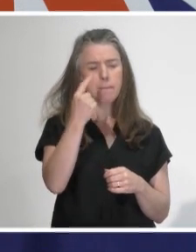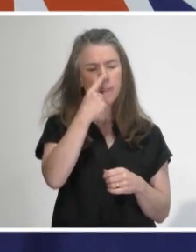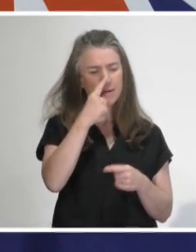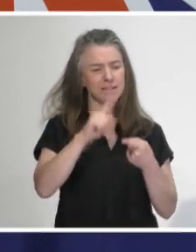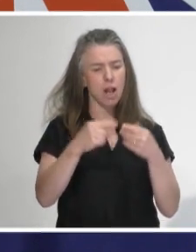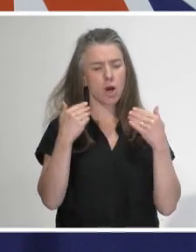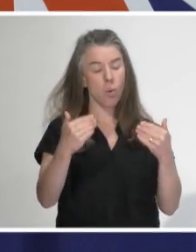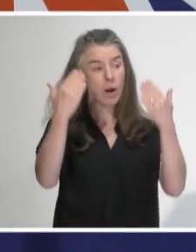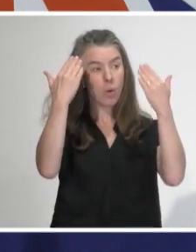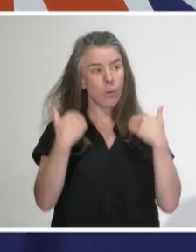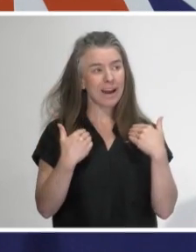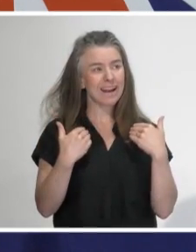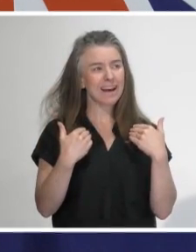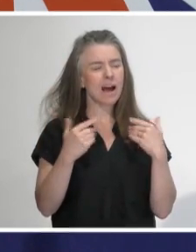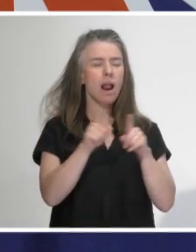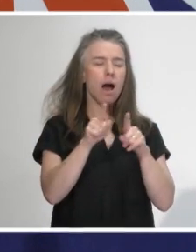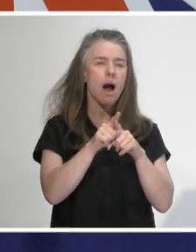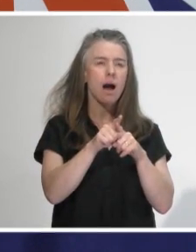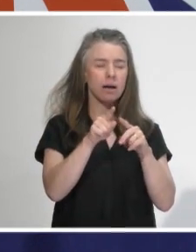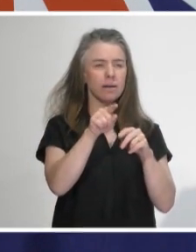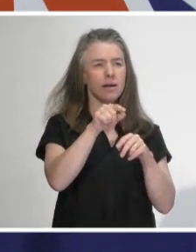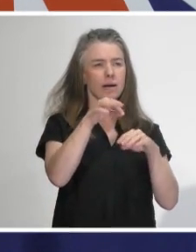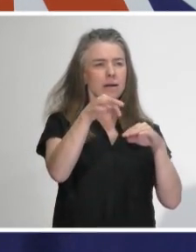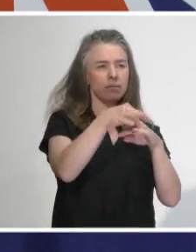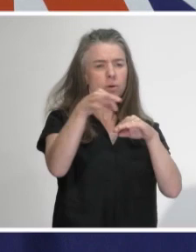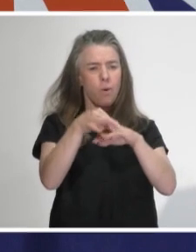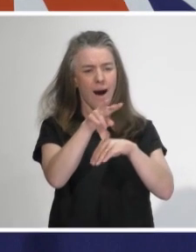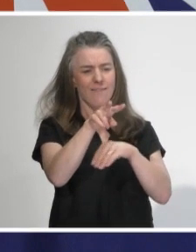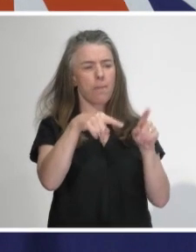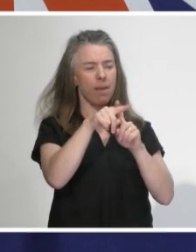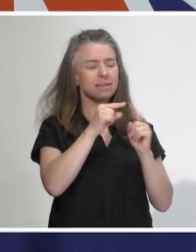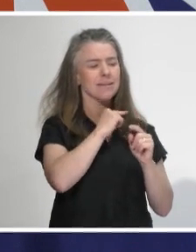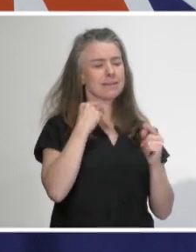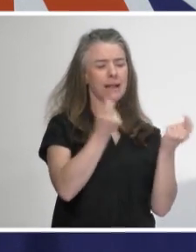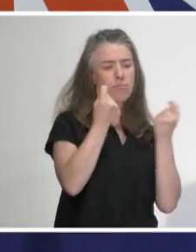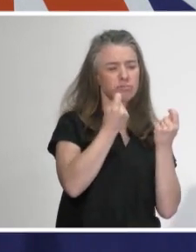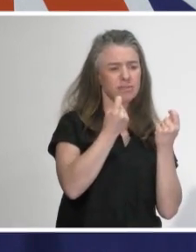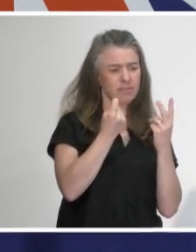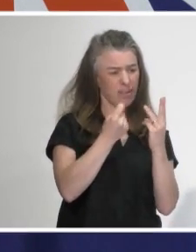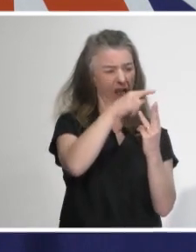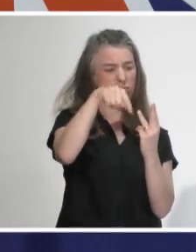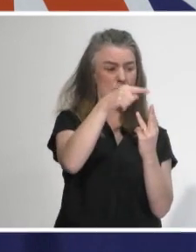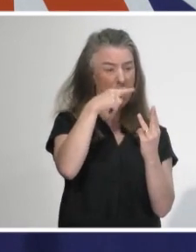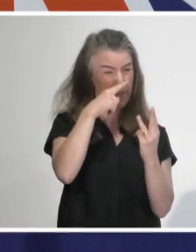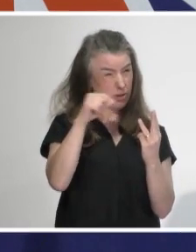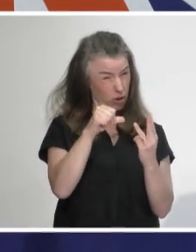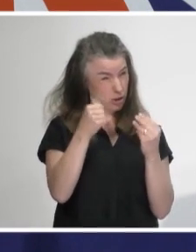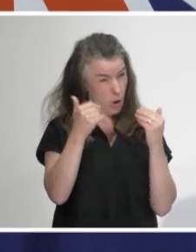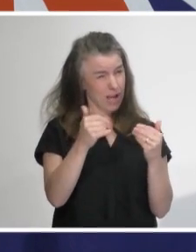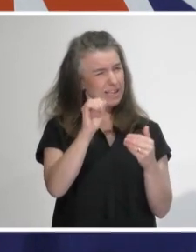the couple and the celebrant as well. Should weddings like that still be going ahead during lockdown, or sorry, level four?